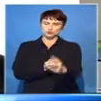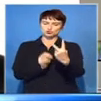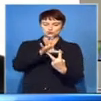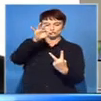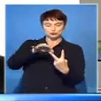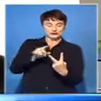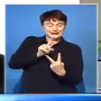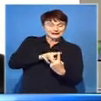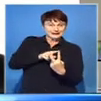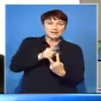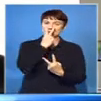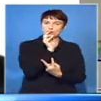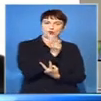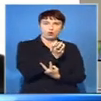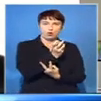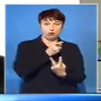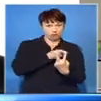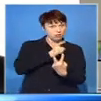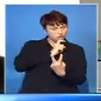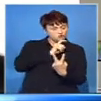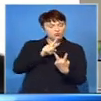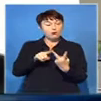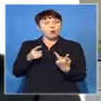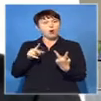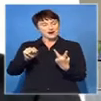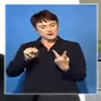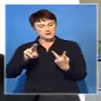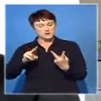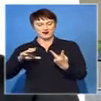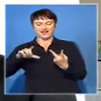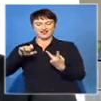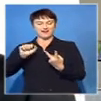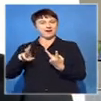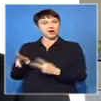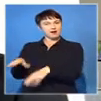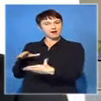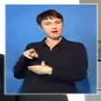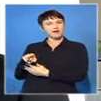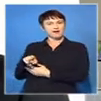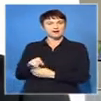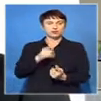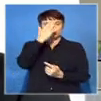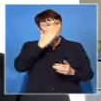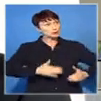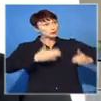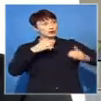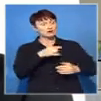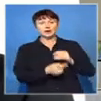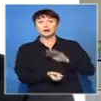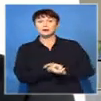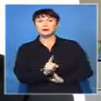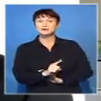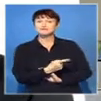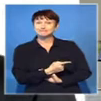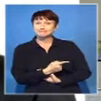or we use nuclear for the big electricity program. And we know what is happening with coal silos, for example, and